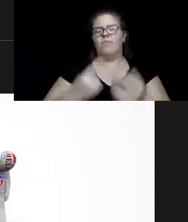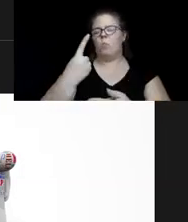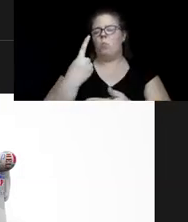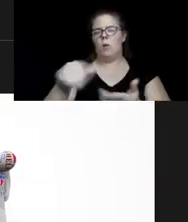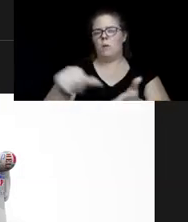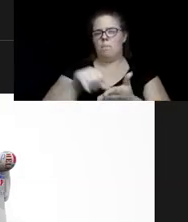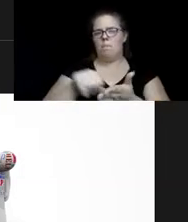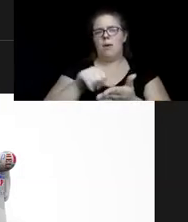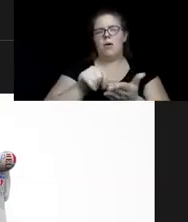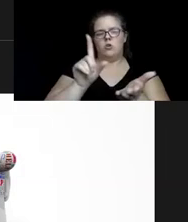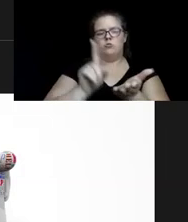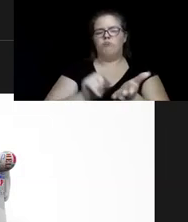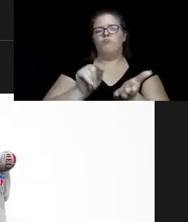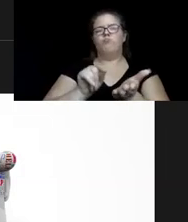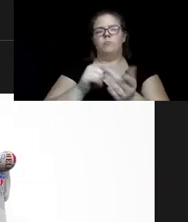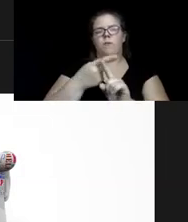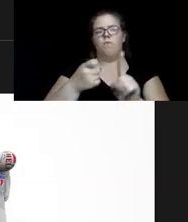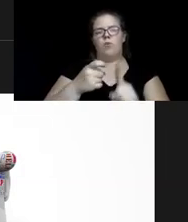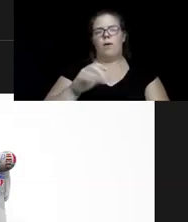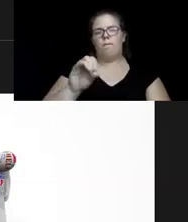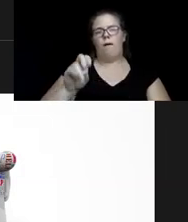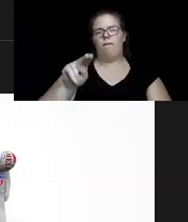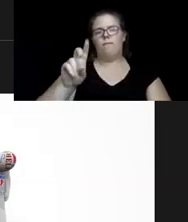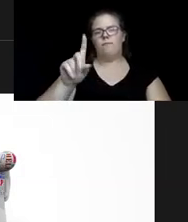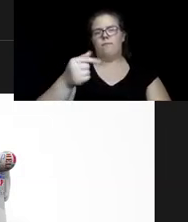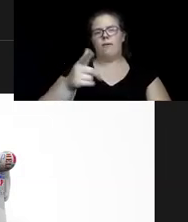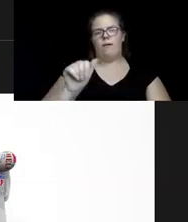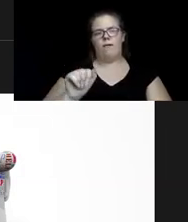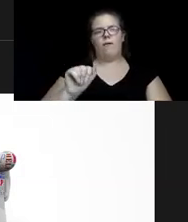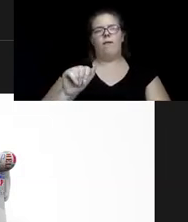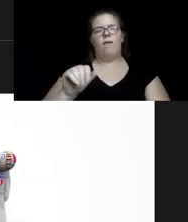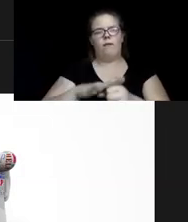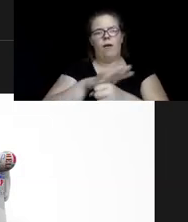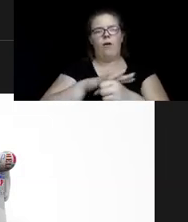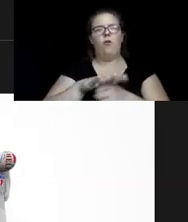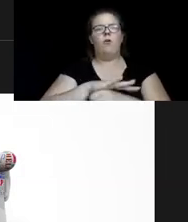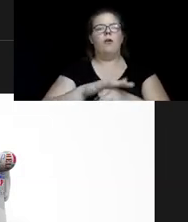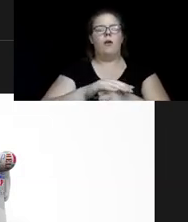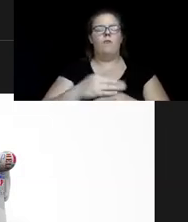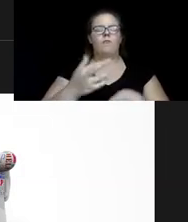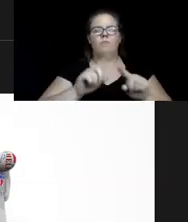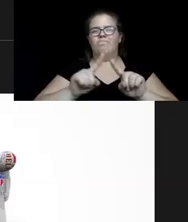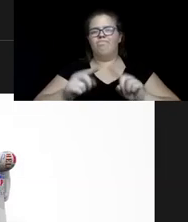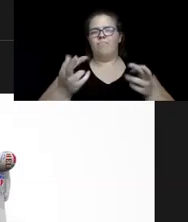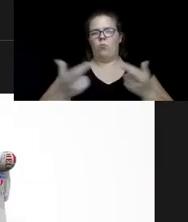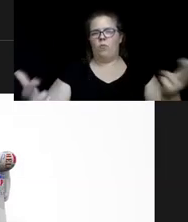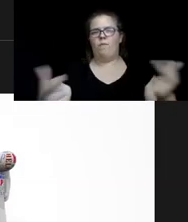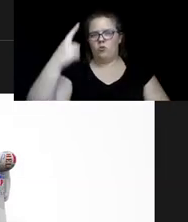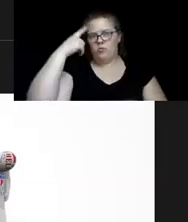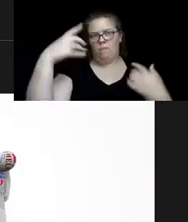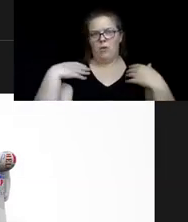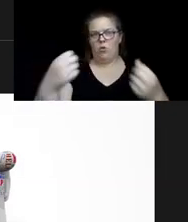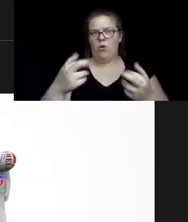printout from Onondaga County on substance abuse and chemical dependency referrals and mental health that I think you'll find helpful.